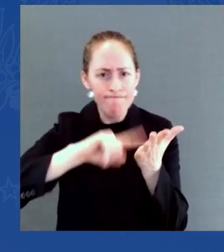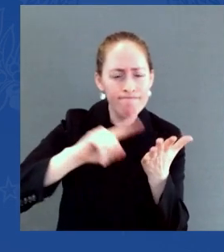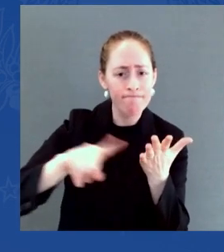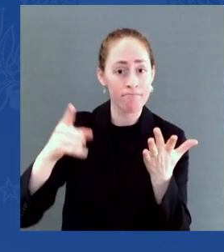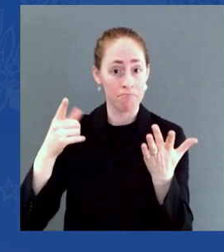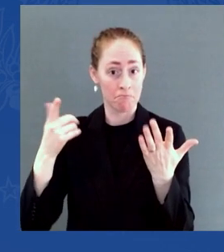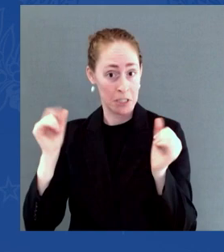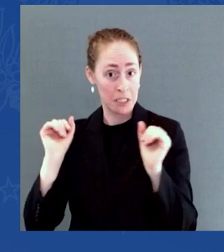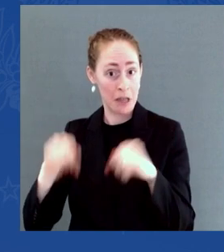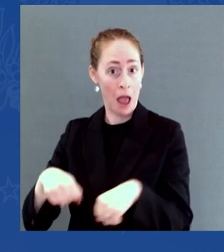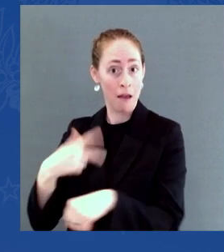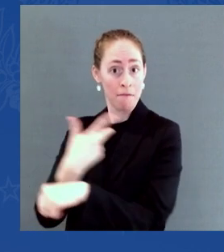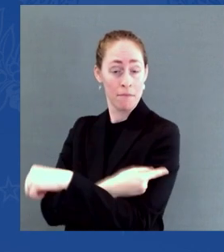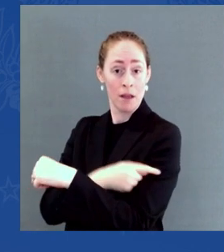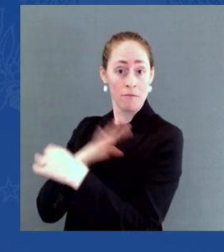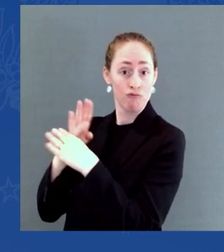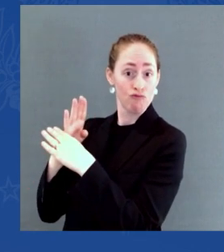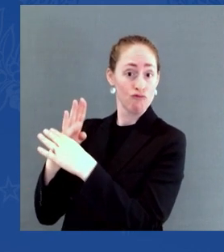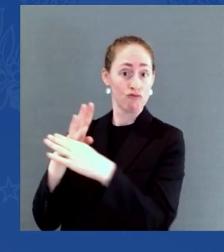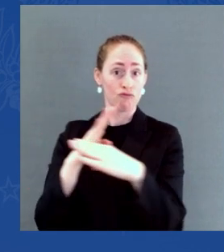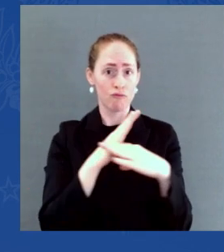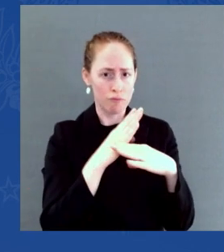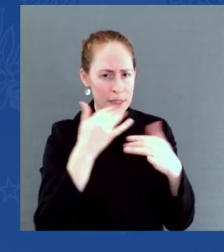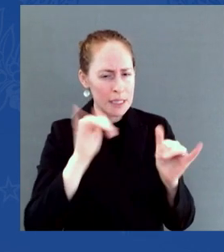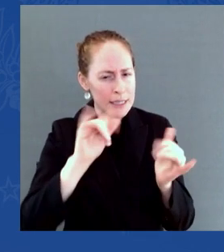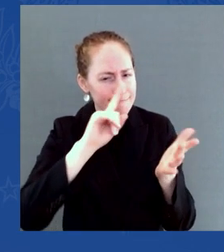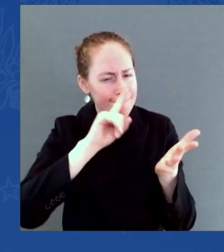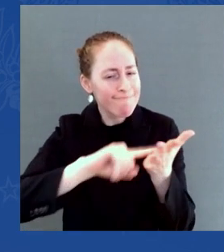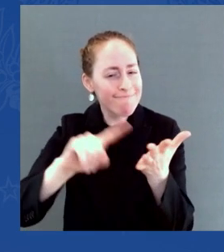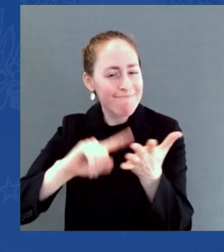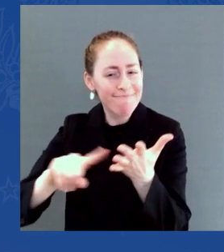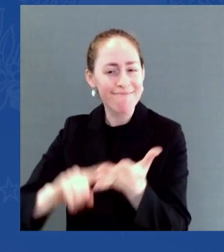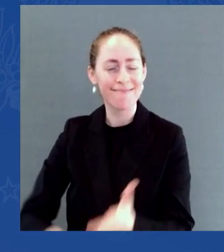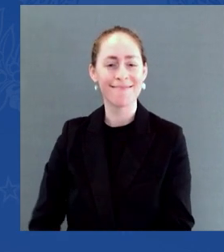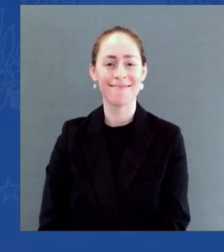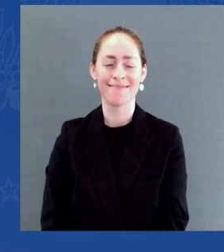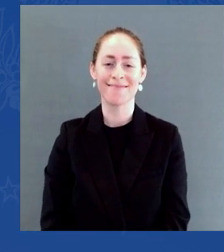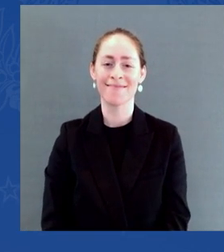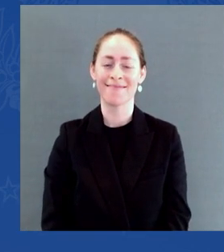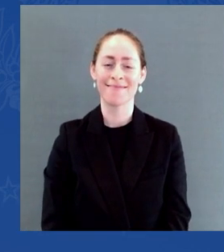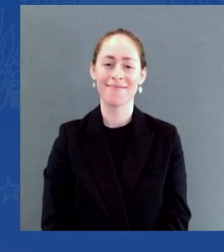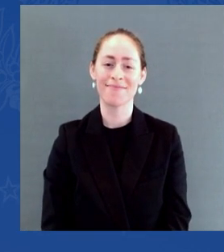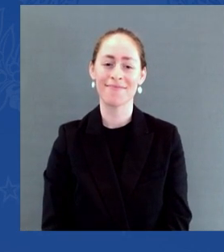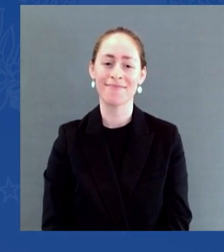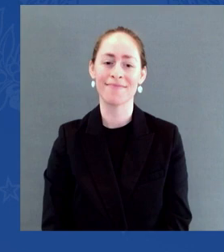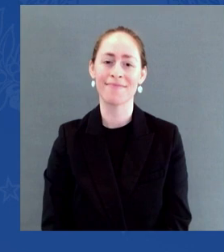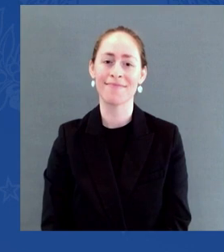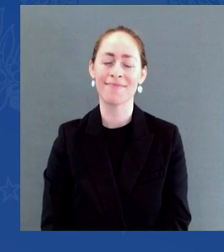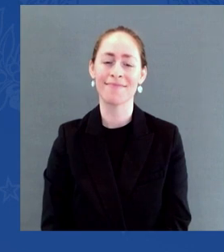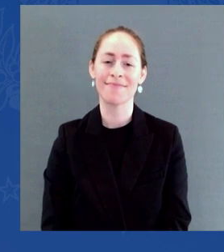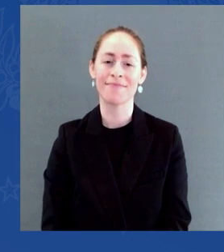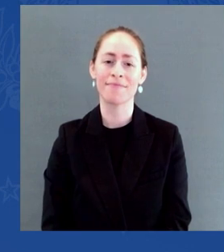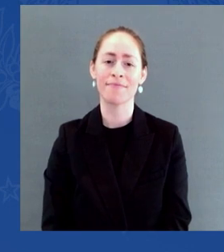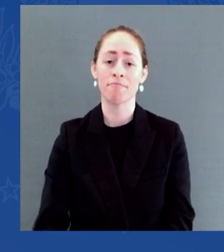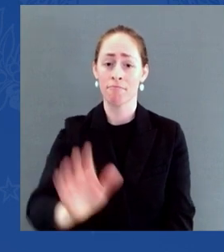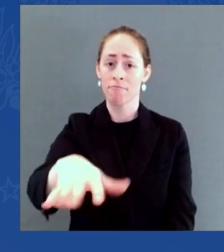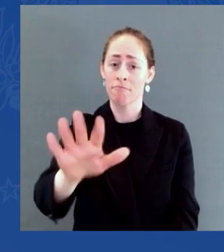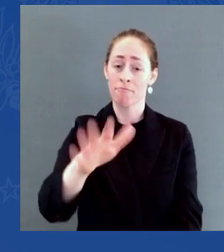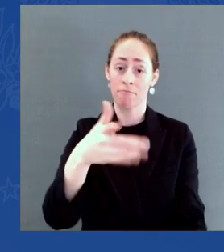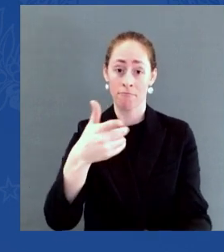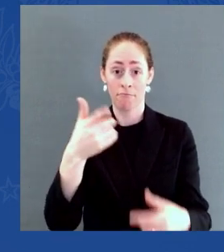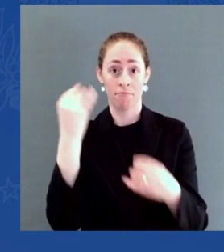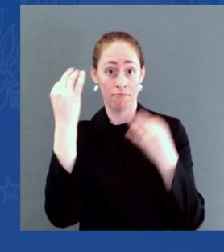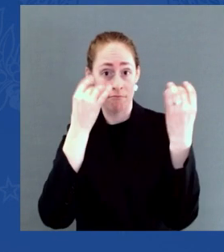everyone to get. So, I think the jury is still out. I think it's a little early to make that judgment. But am I concerned? Of course I am, until we get to final